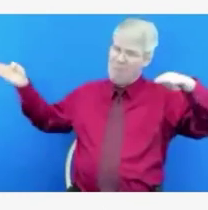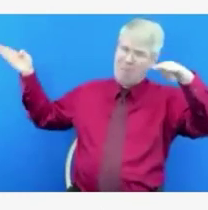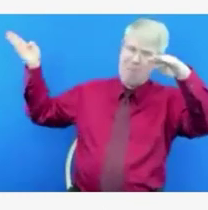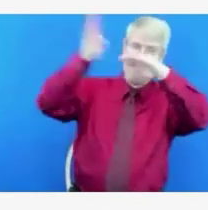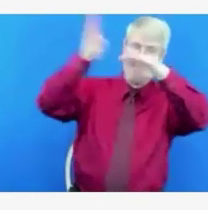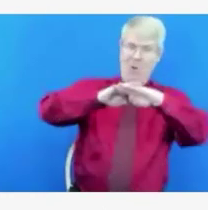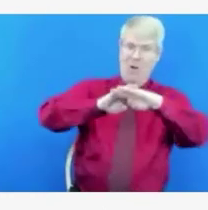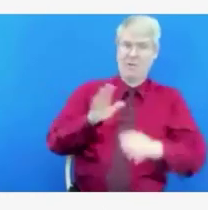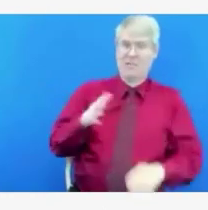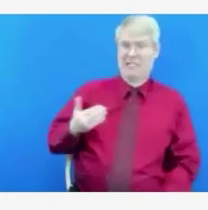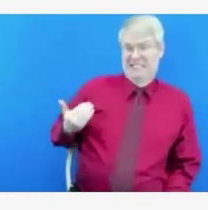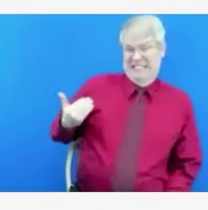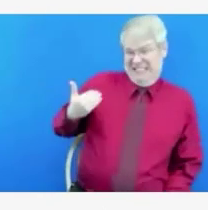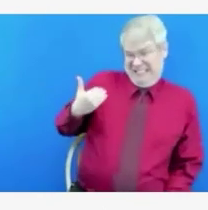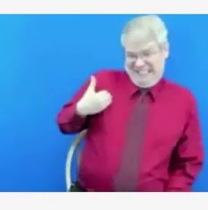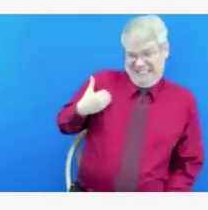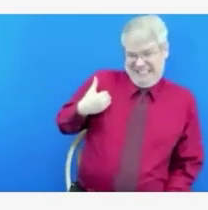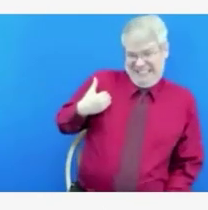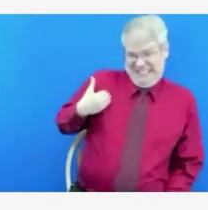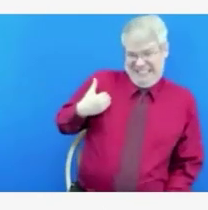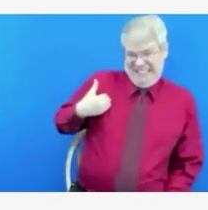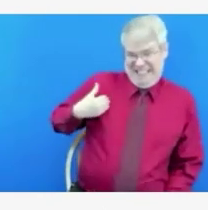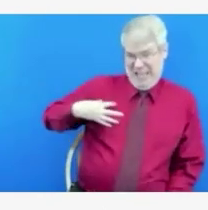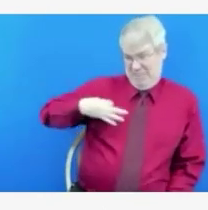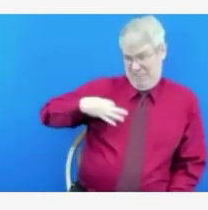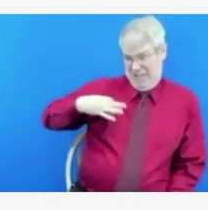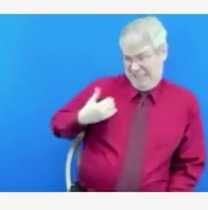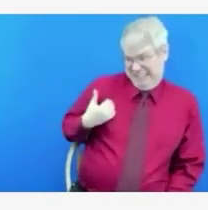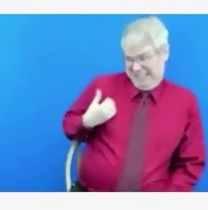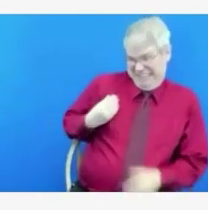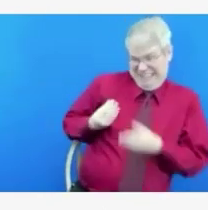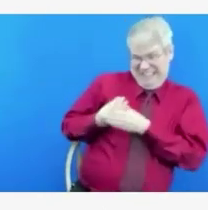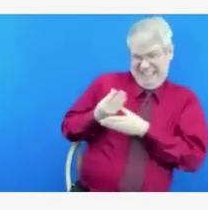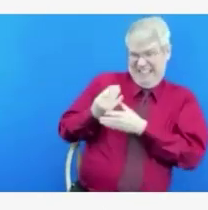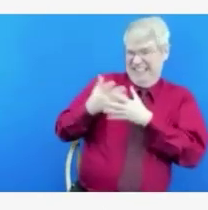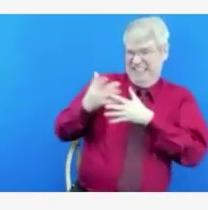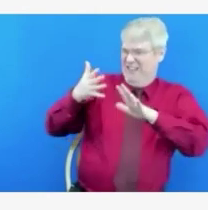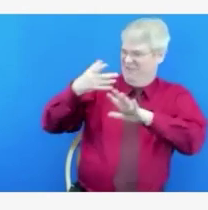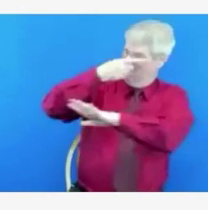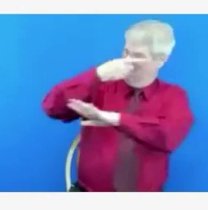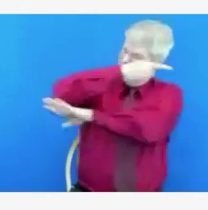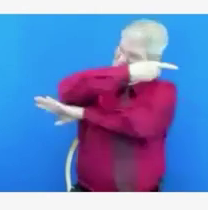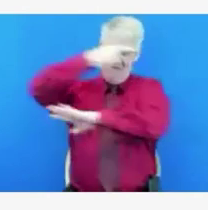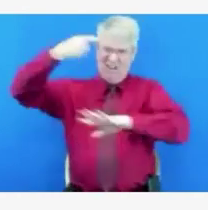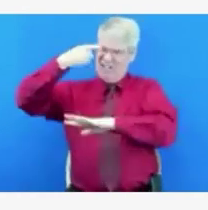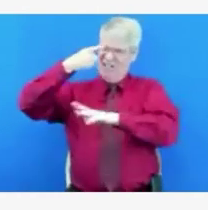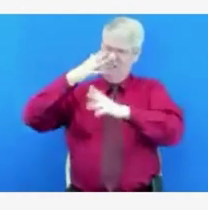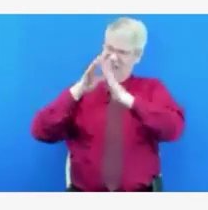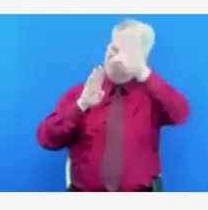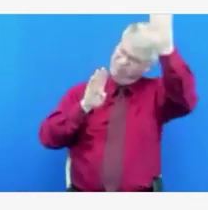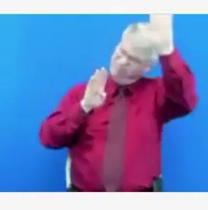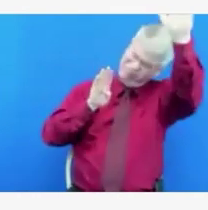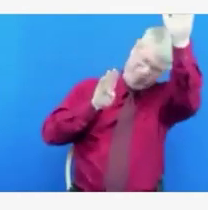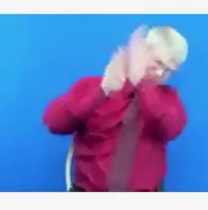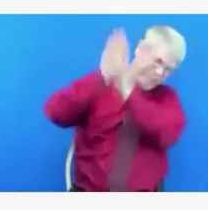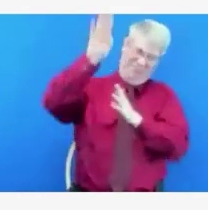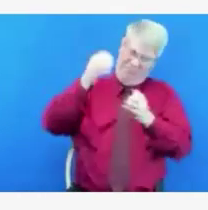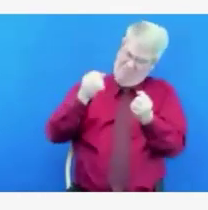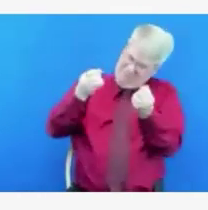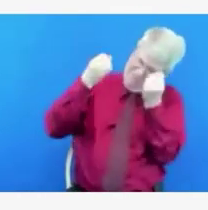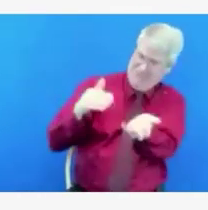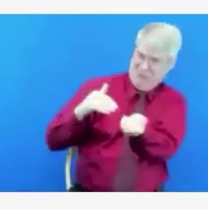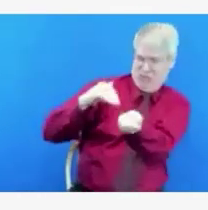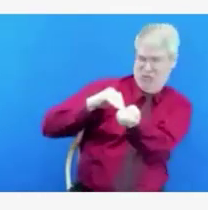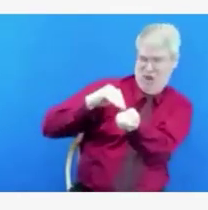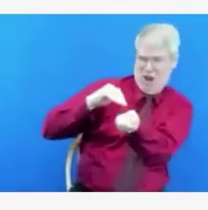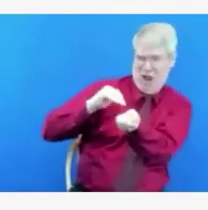their history. And that's being experienced universally across the country. A lot of people believe that that's because the